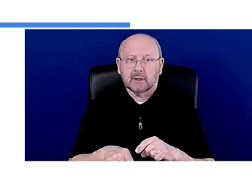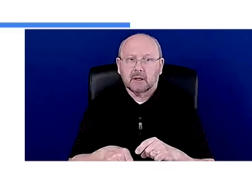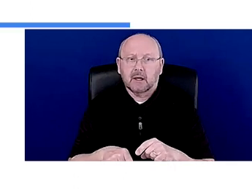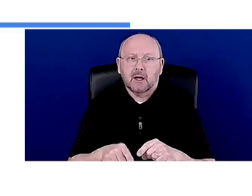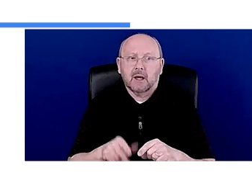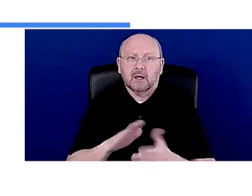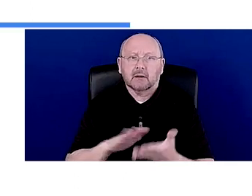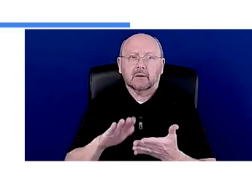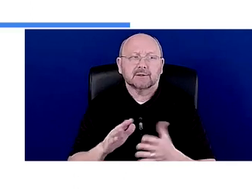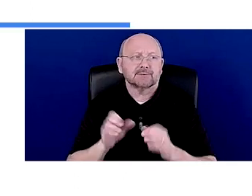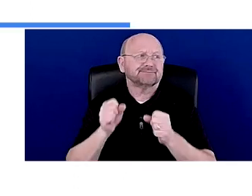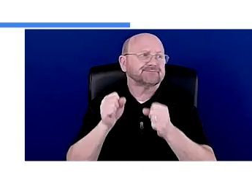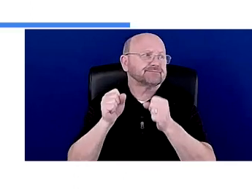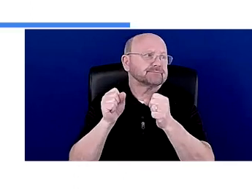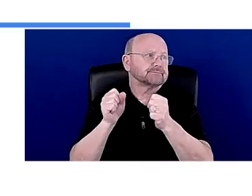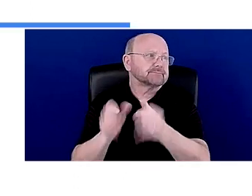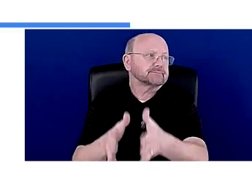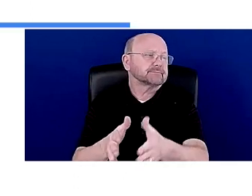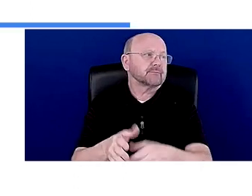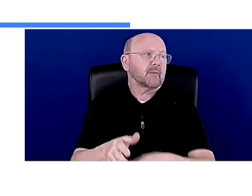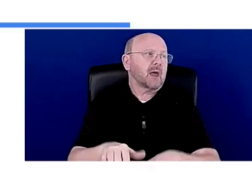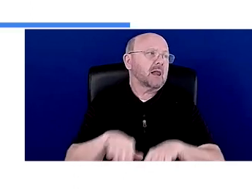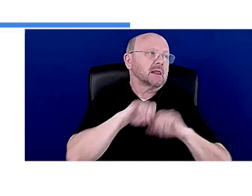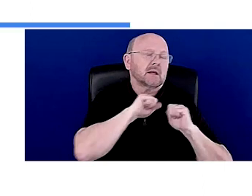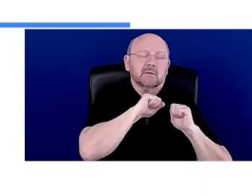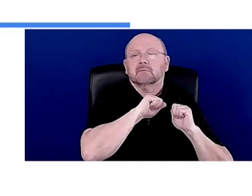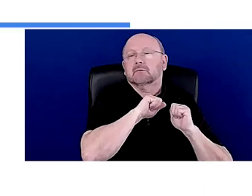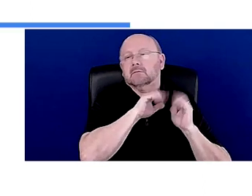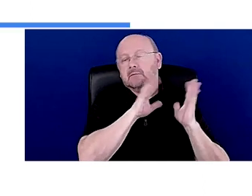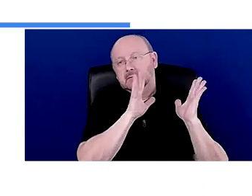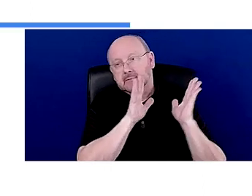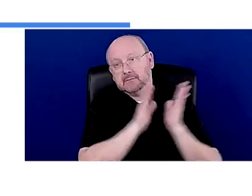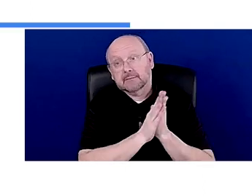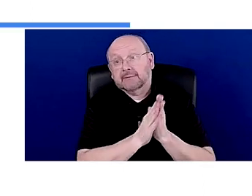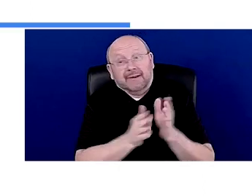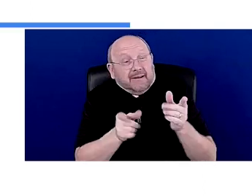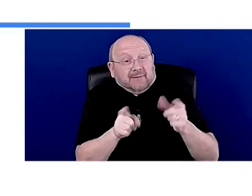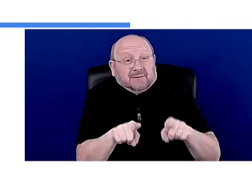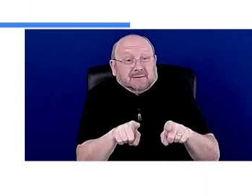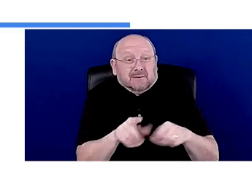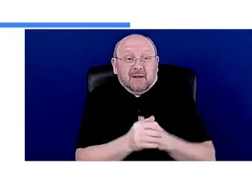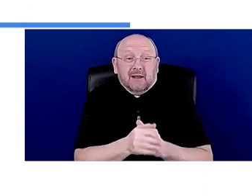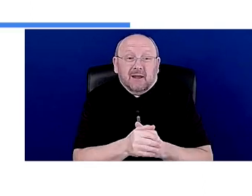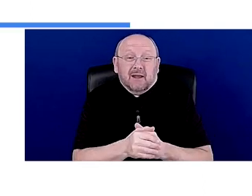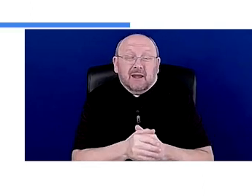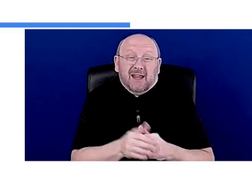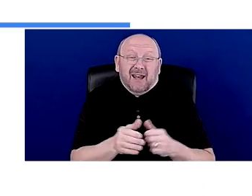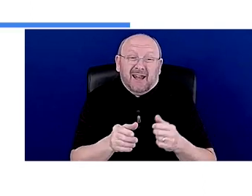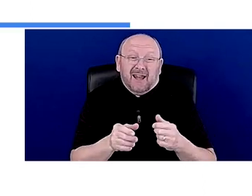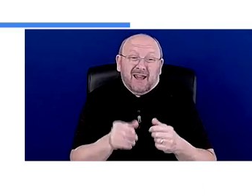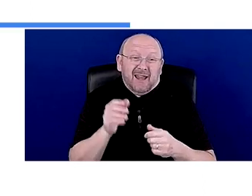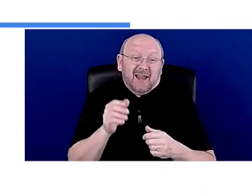Turn around, walk out and not come back. Okay. And that's where we lose students. Right. Um, so just,